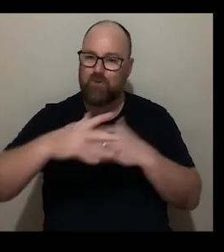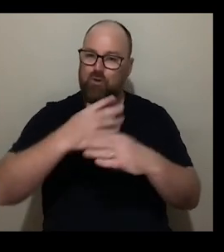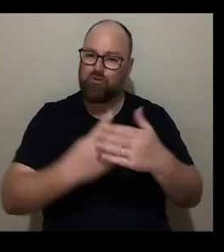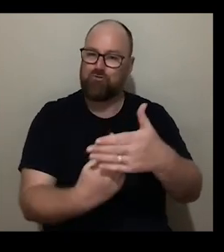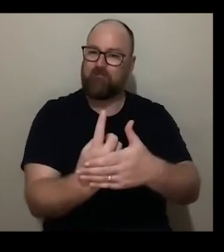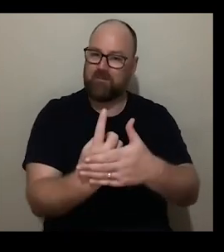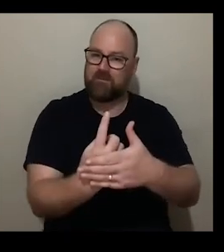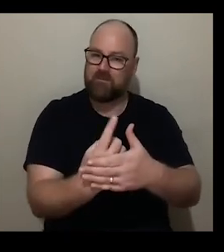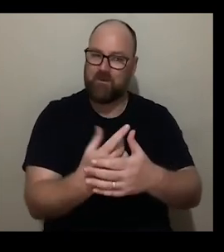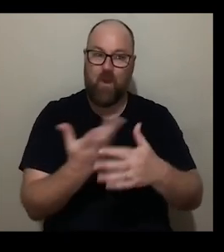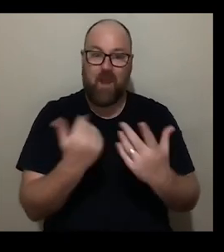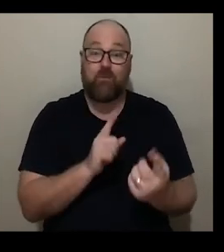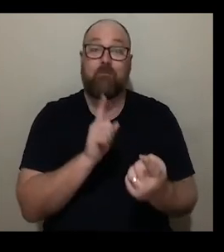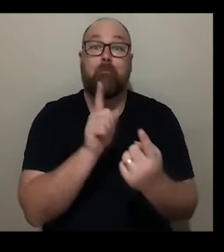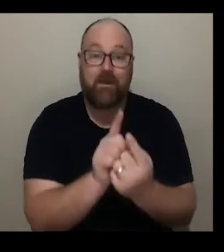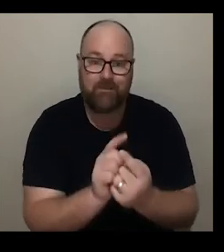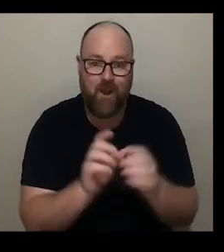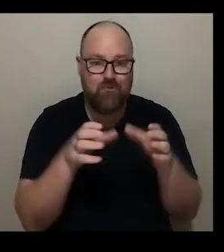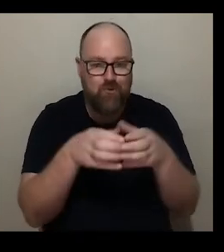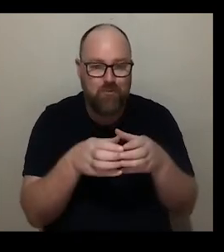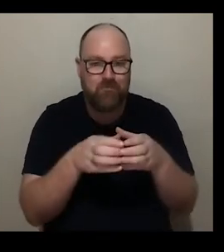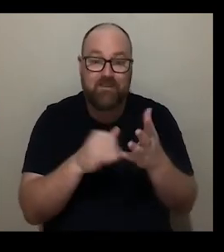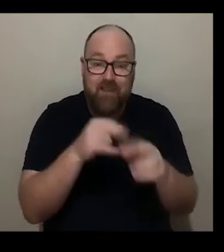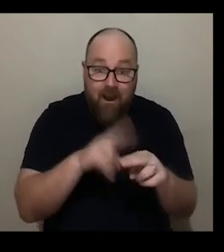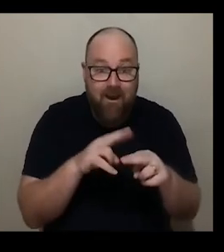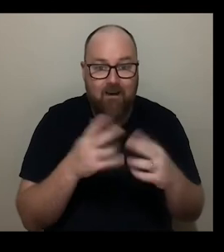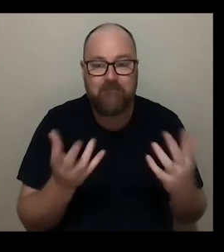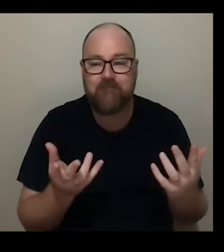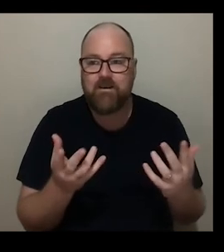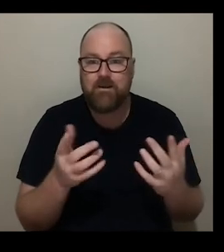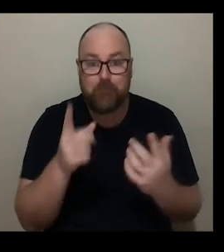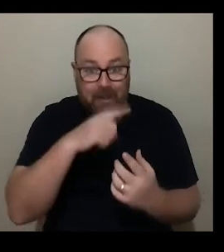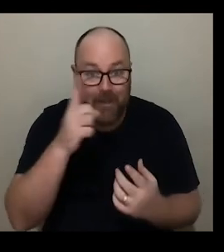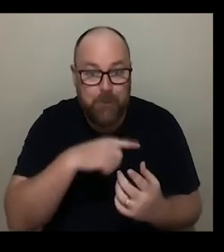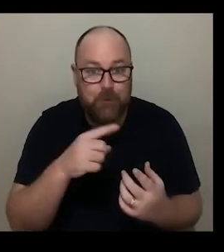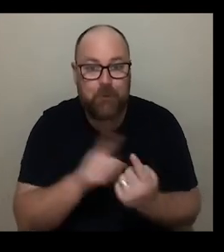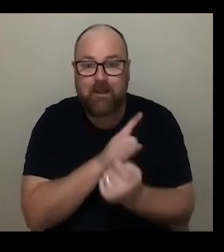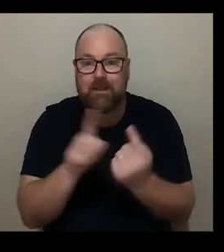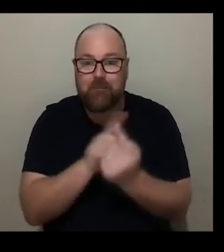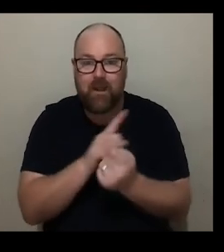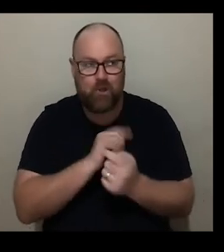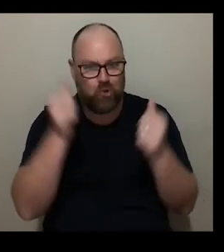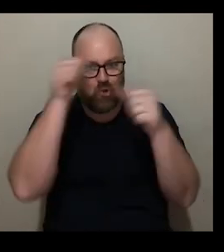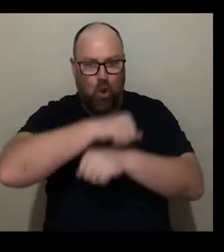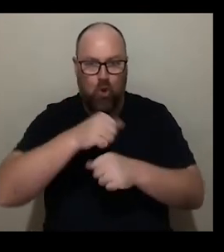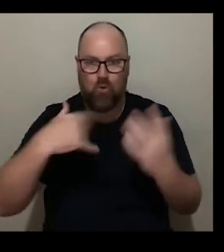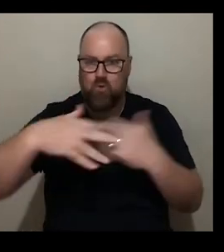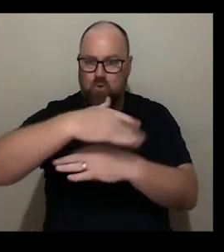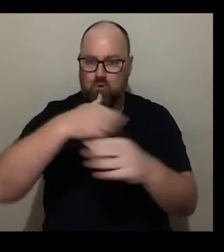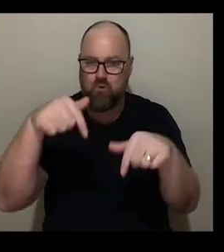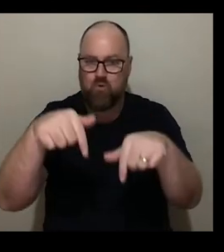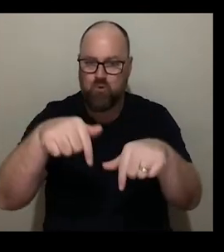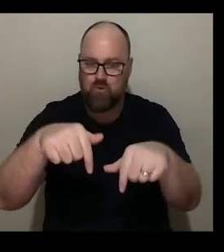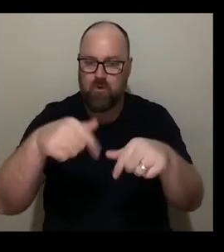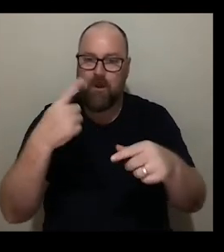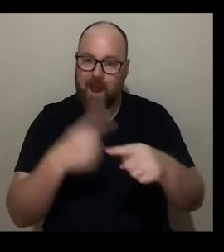in which you've met a group of tate staff you've met other people um you know who's in the room and